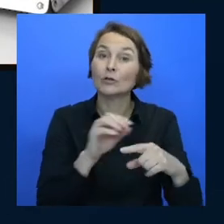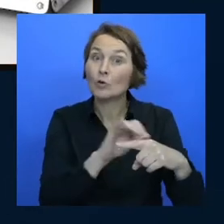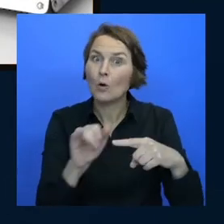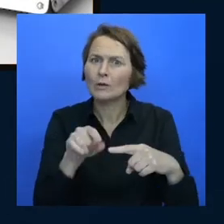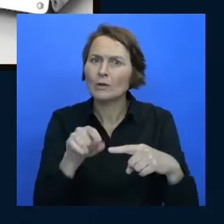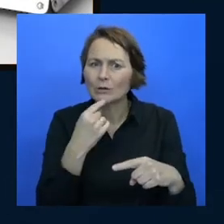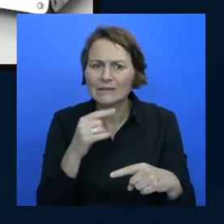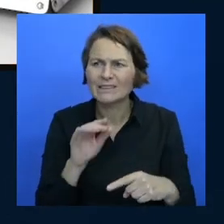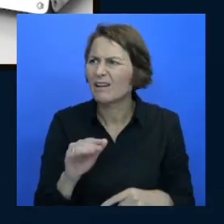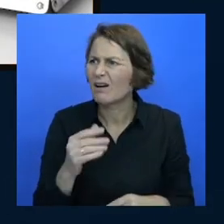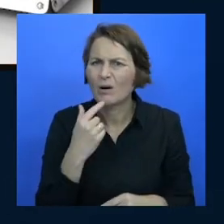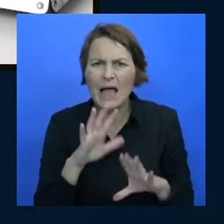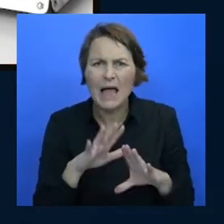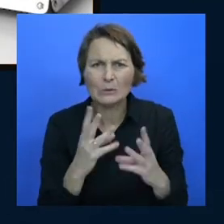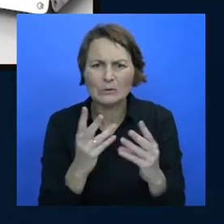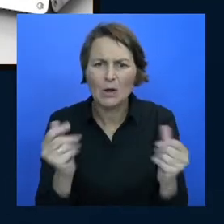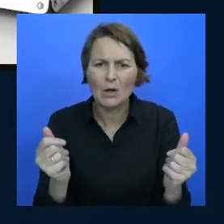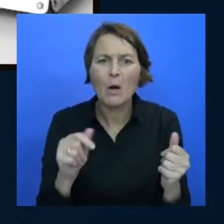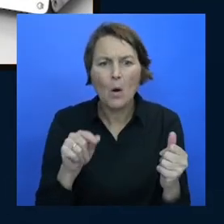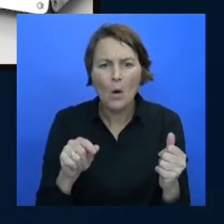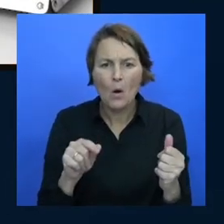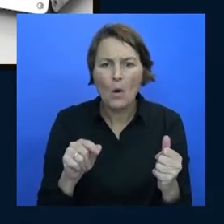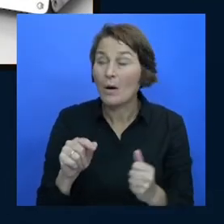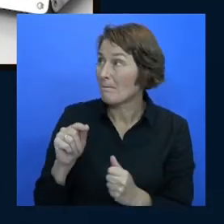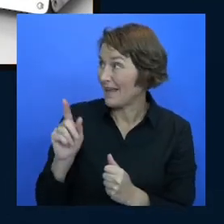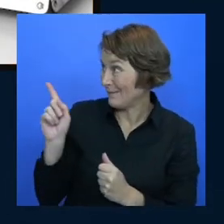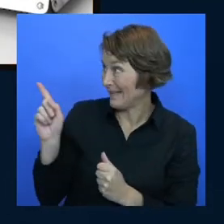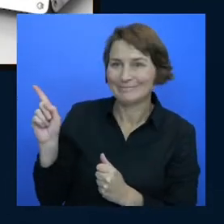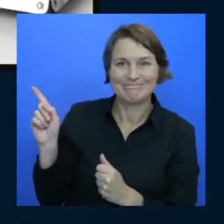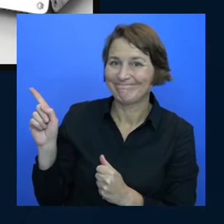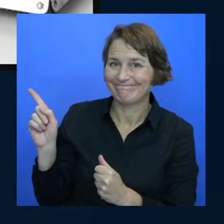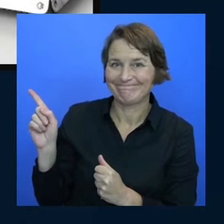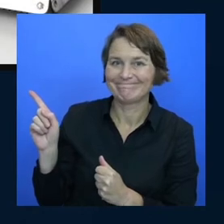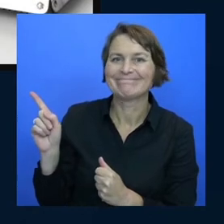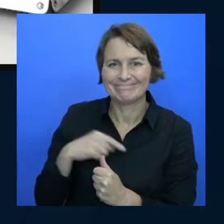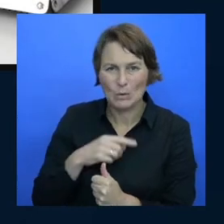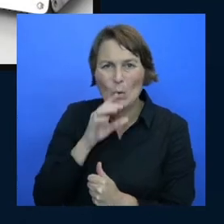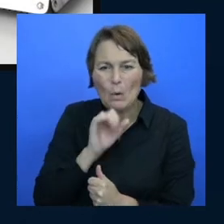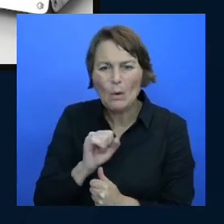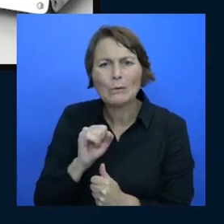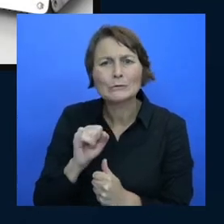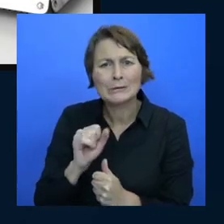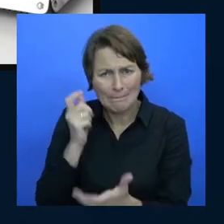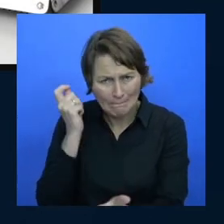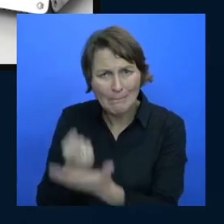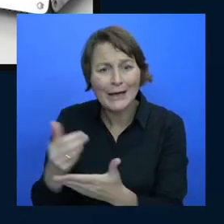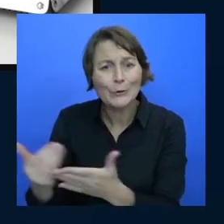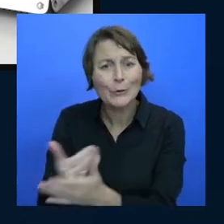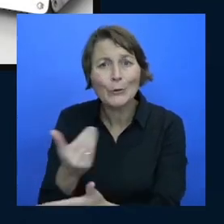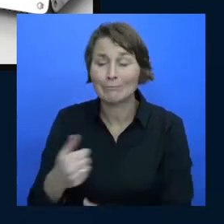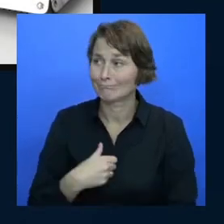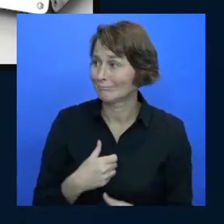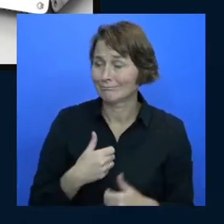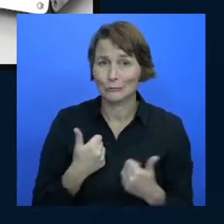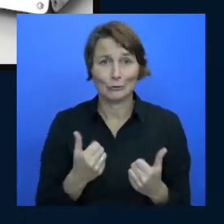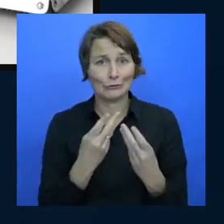maybe maybe you should just buy a new toaster and that's a valid thing that's a reasonable that's a solution yeah and